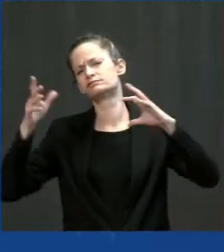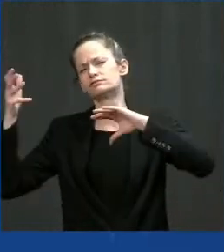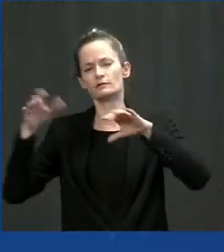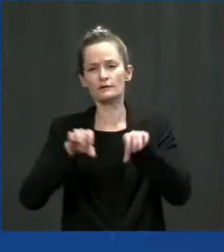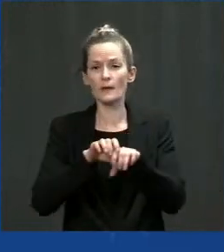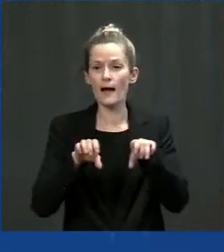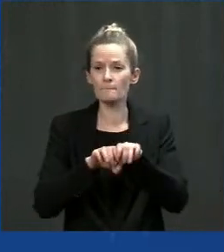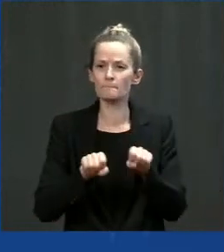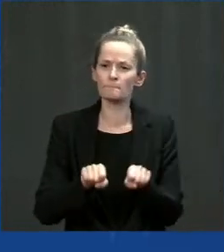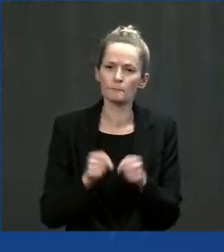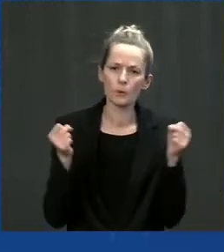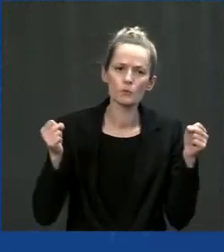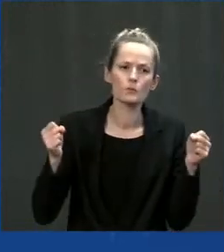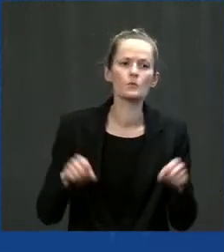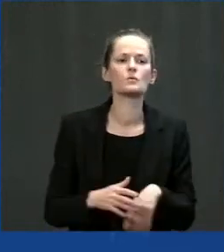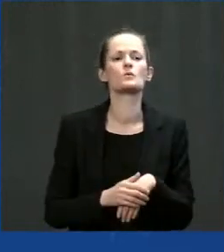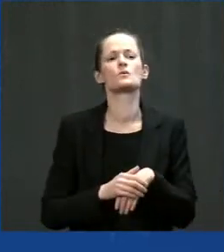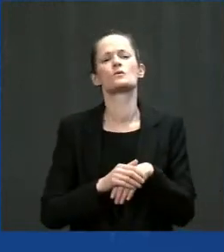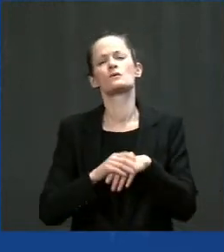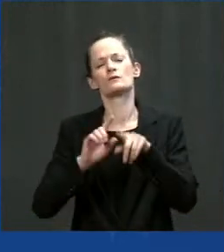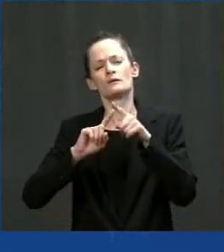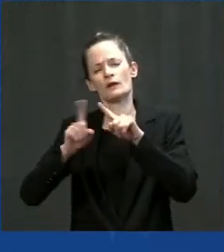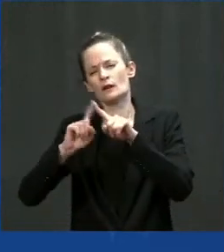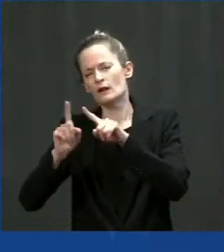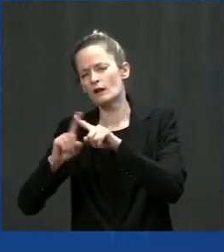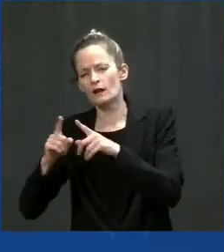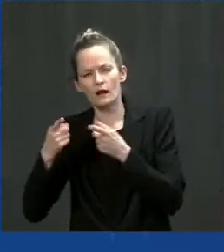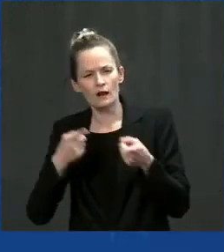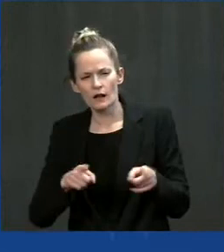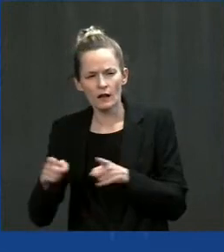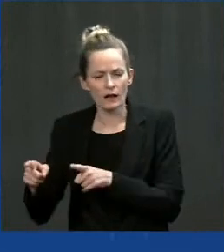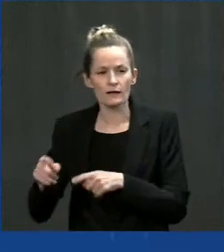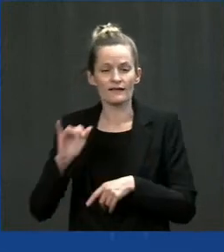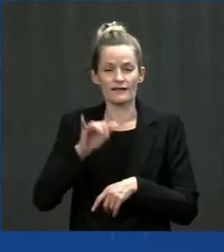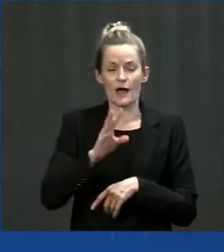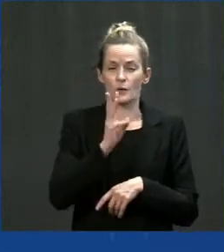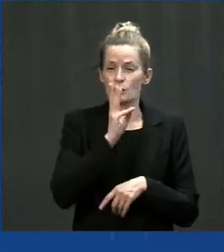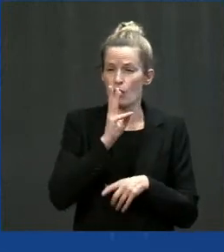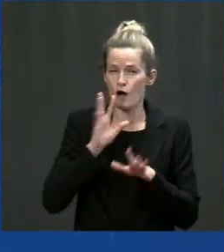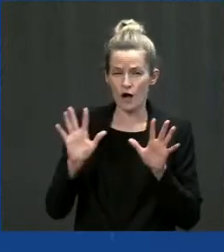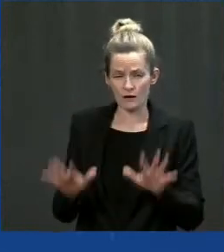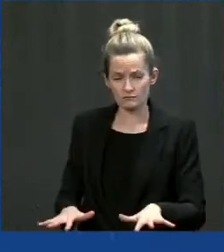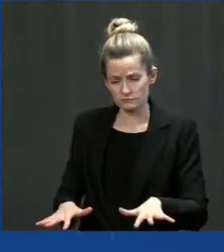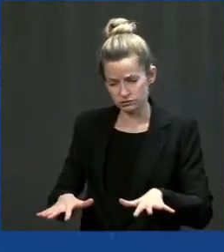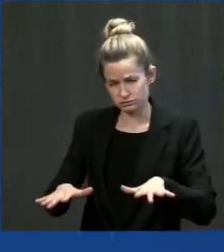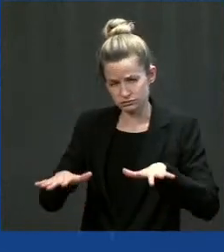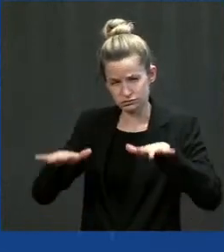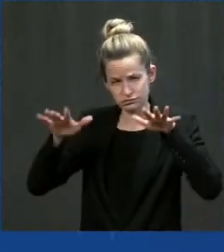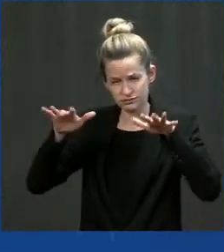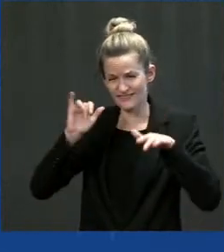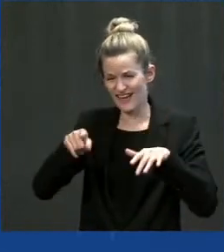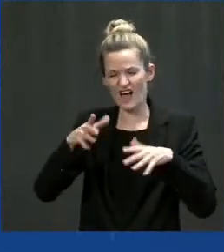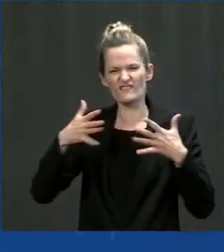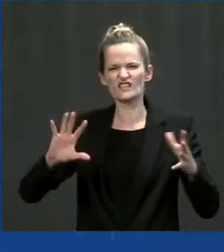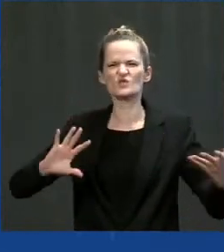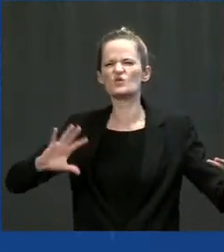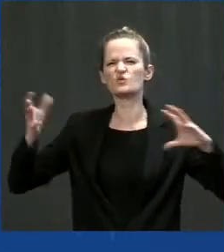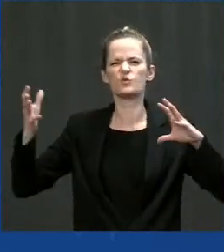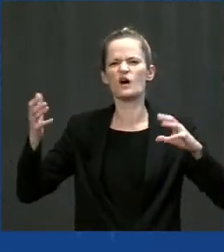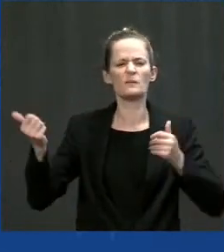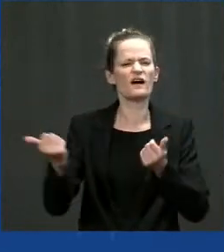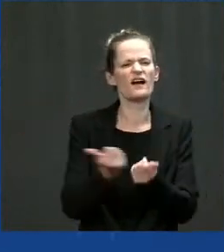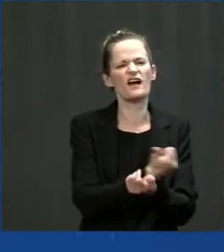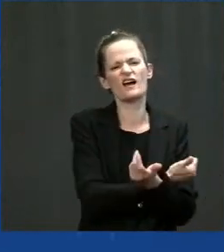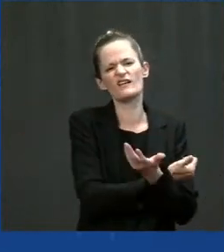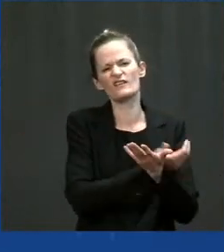and non-potable water. This is more than just a matter of convenience. It is a matter of life and what people